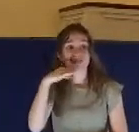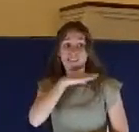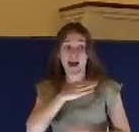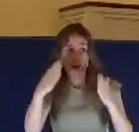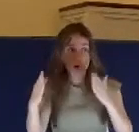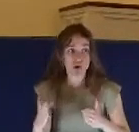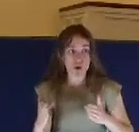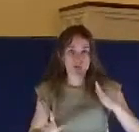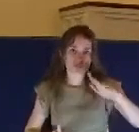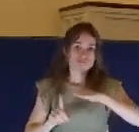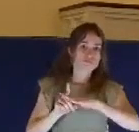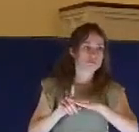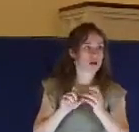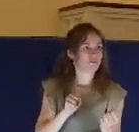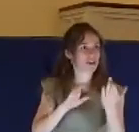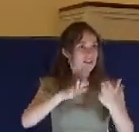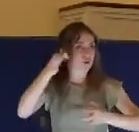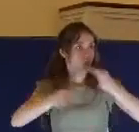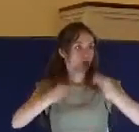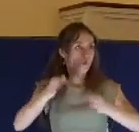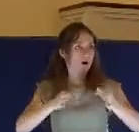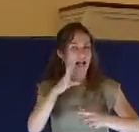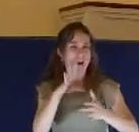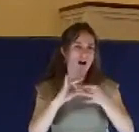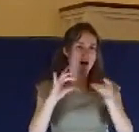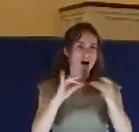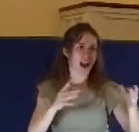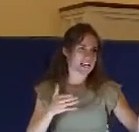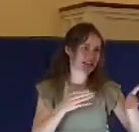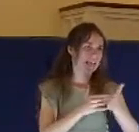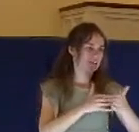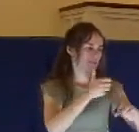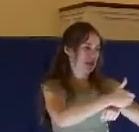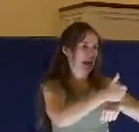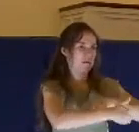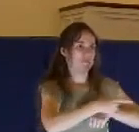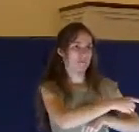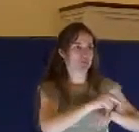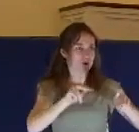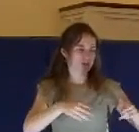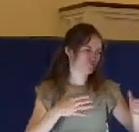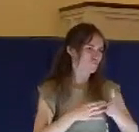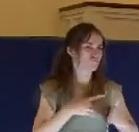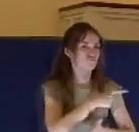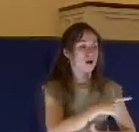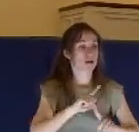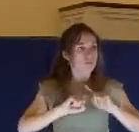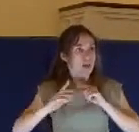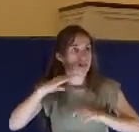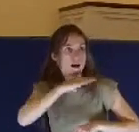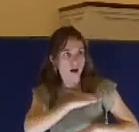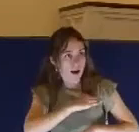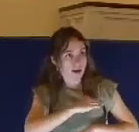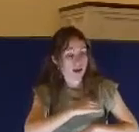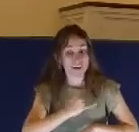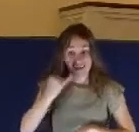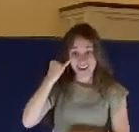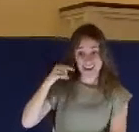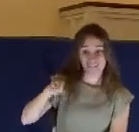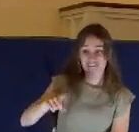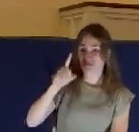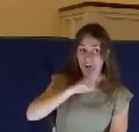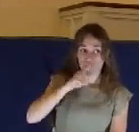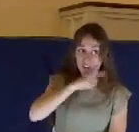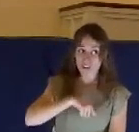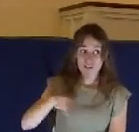that which is wrong, then both the men between whom the controversy is shall stand before the Lord. And behold, if the witnesses be a false